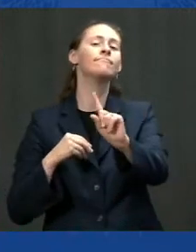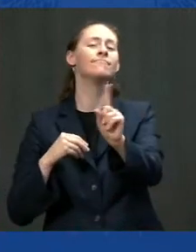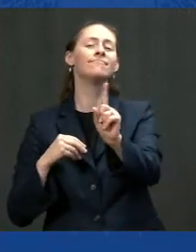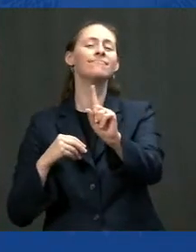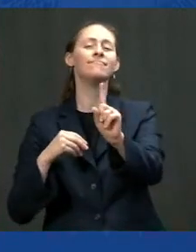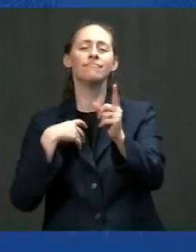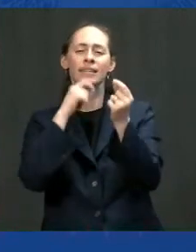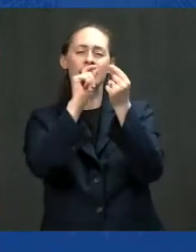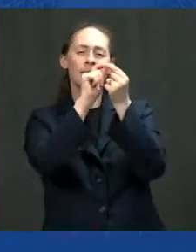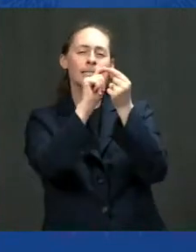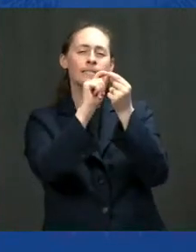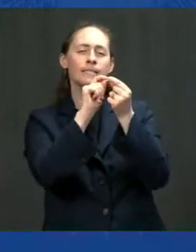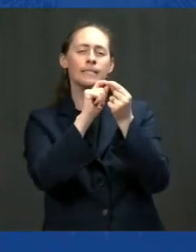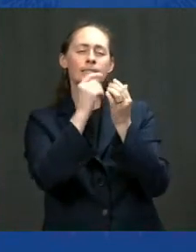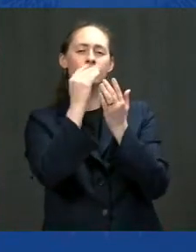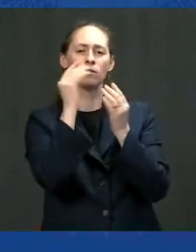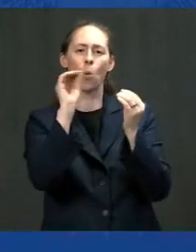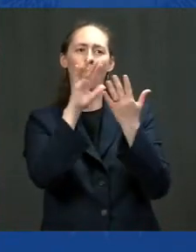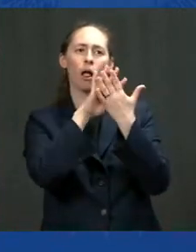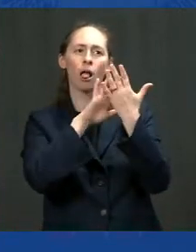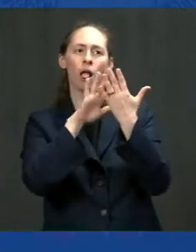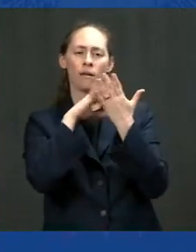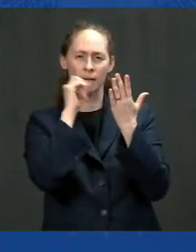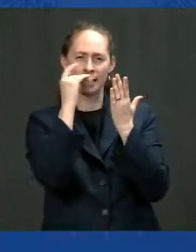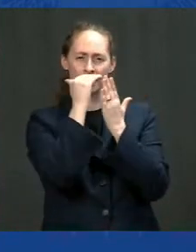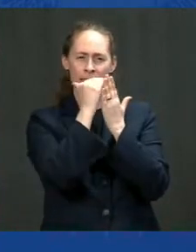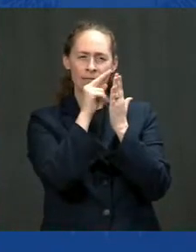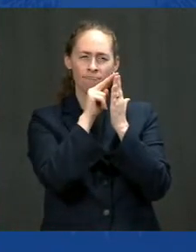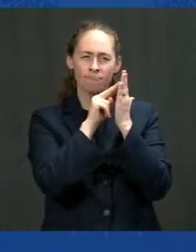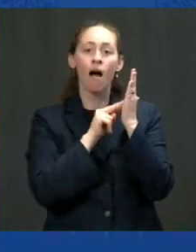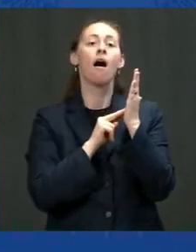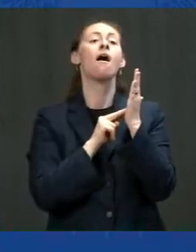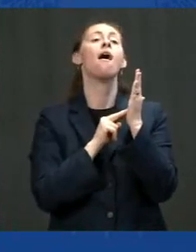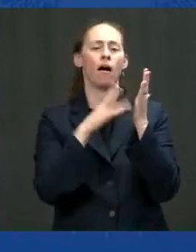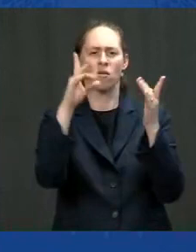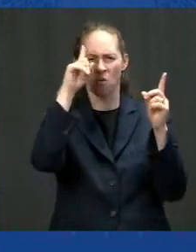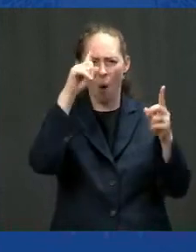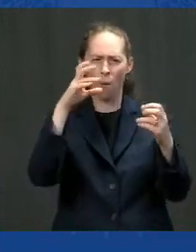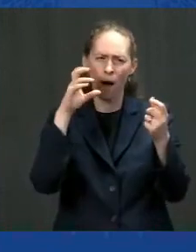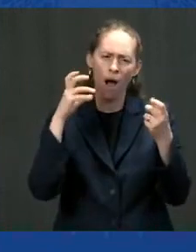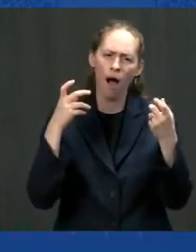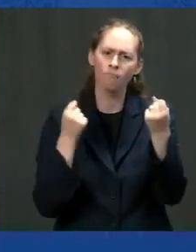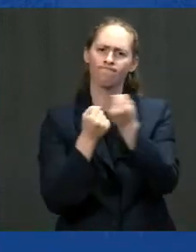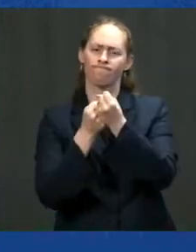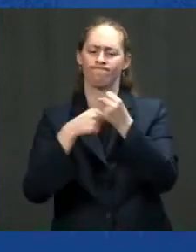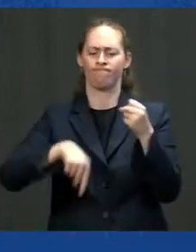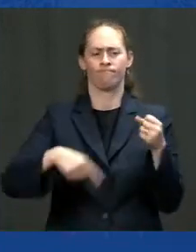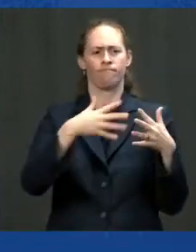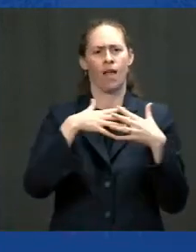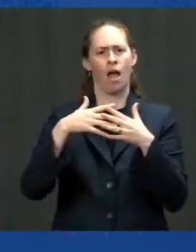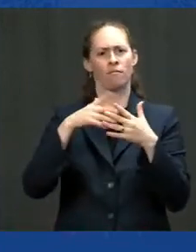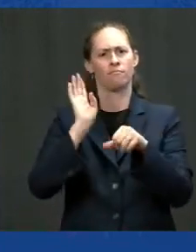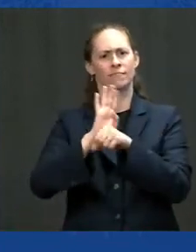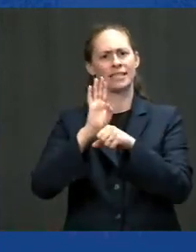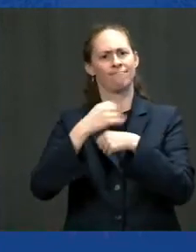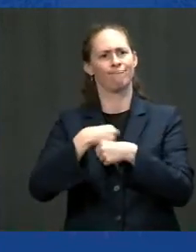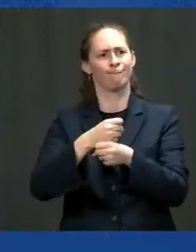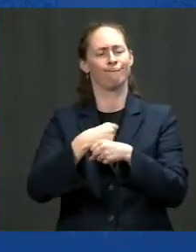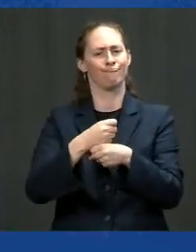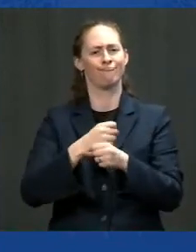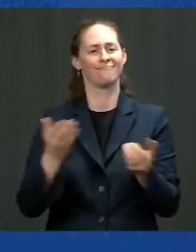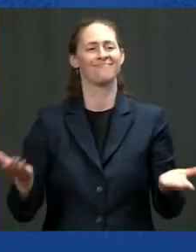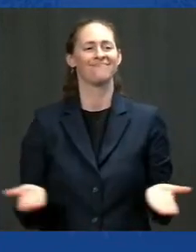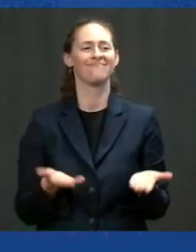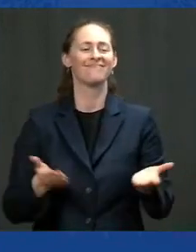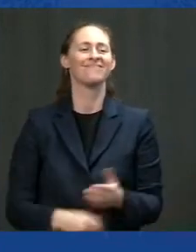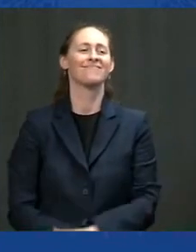we can do more to support American manufacturing. We want to be the ones making the innovative parts of every product, the ones that